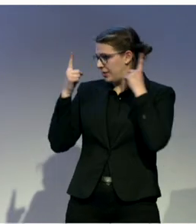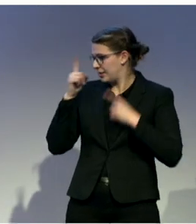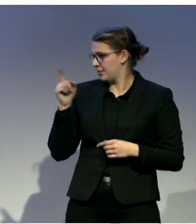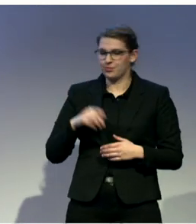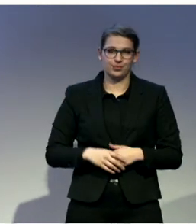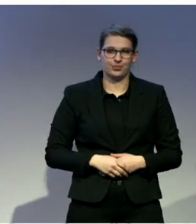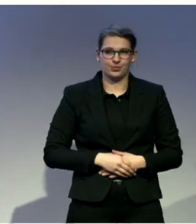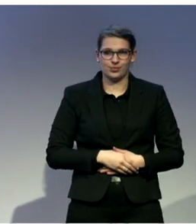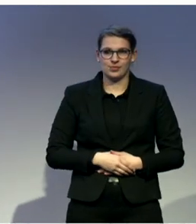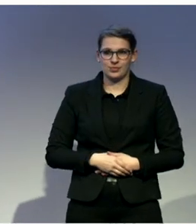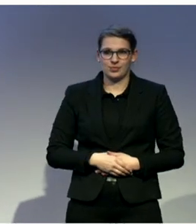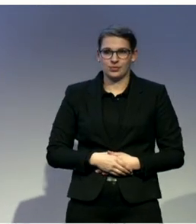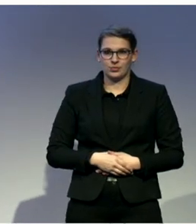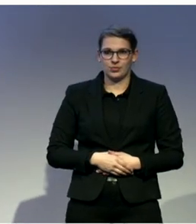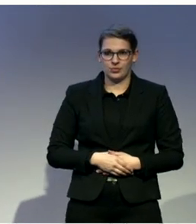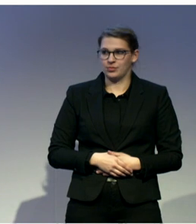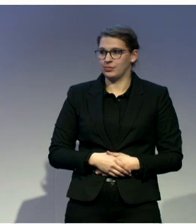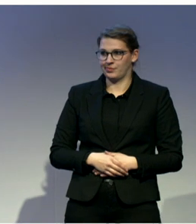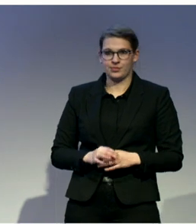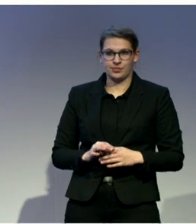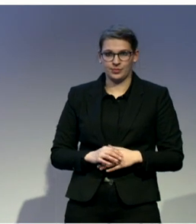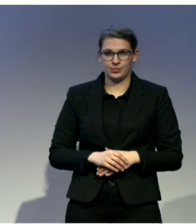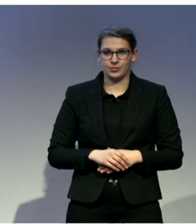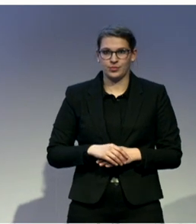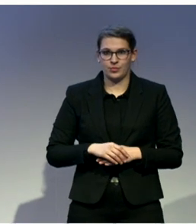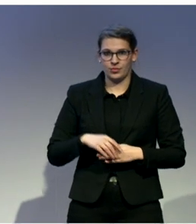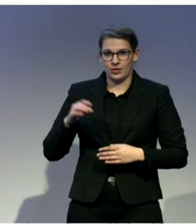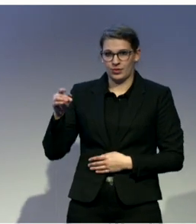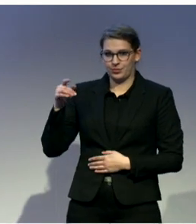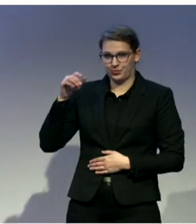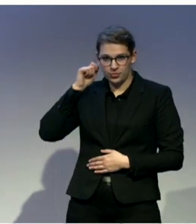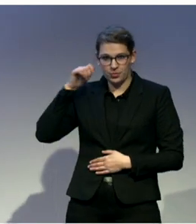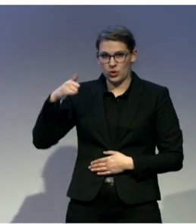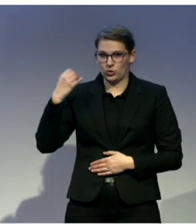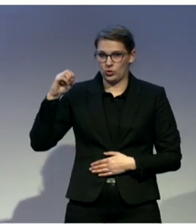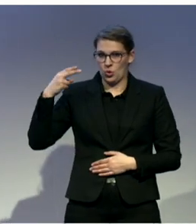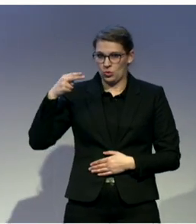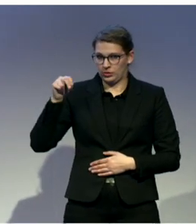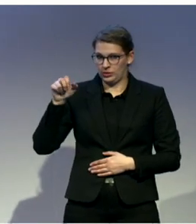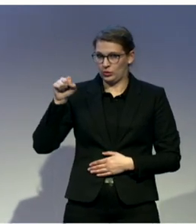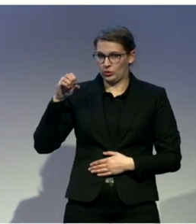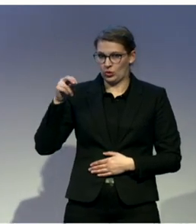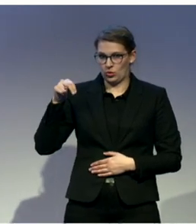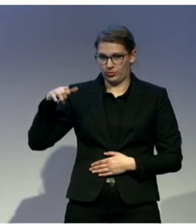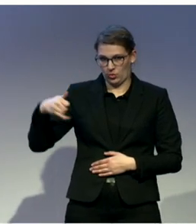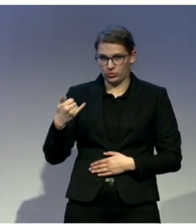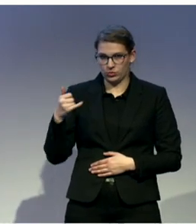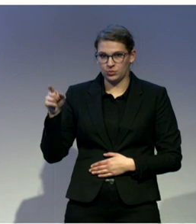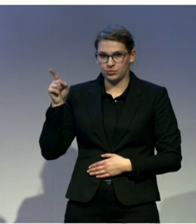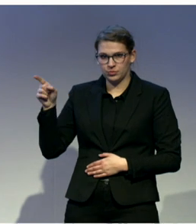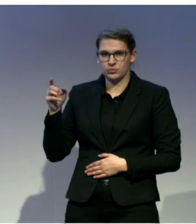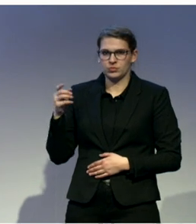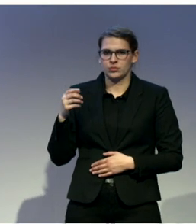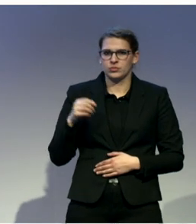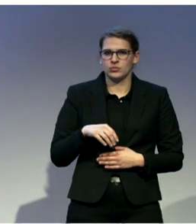right. I will start this presentation. I'm Katherine Johnson. I'm the director of the Confucius Institute at St. Cloud State University, which is located